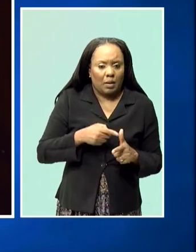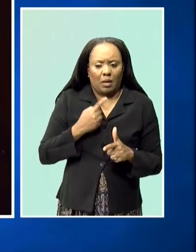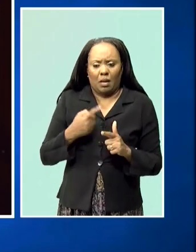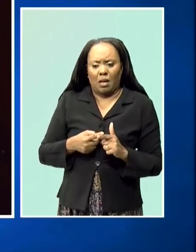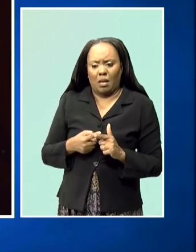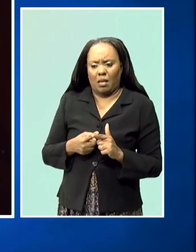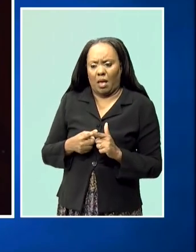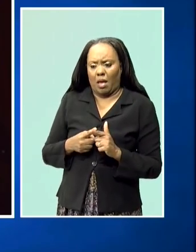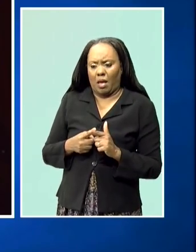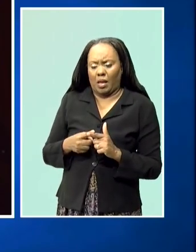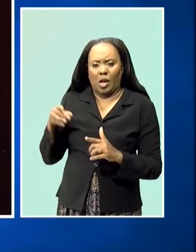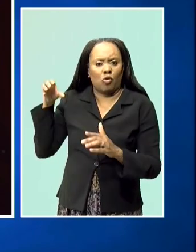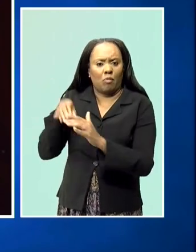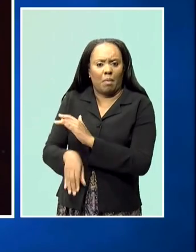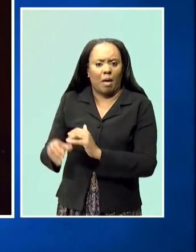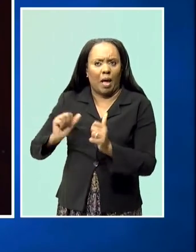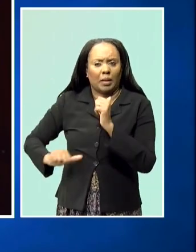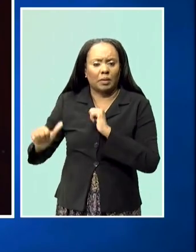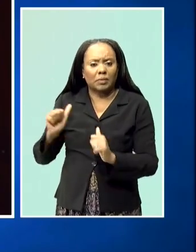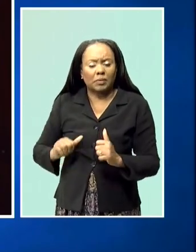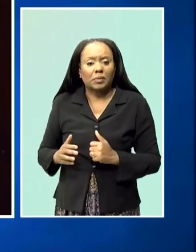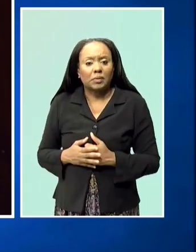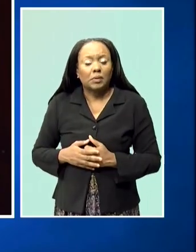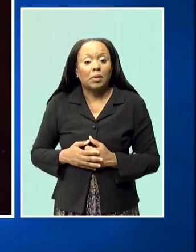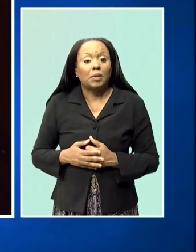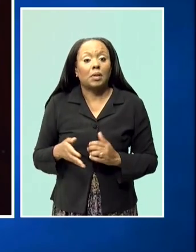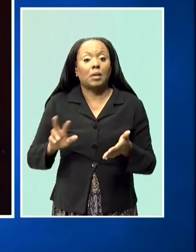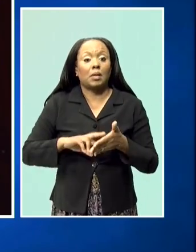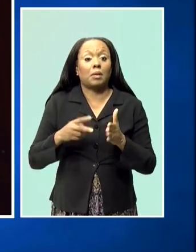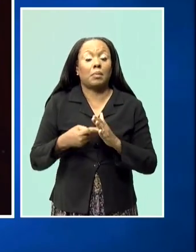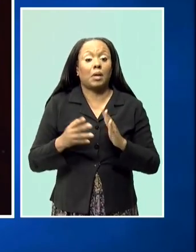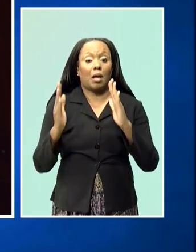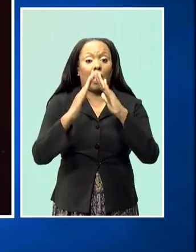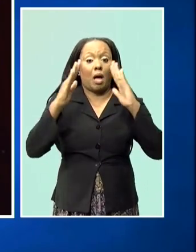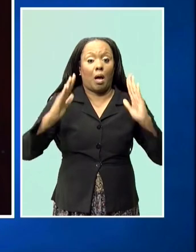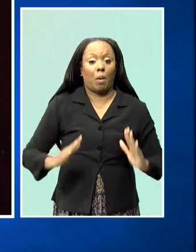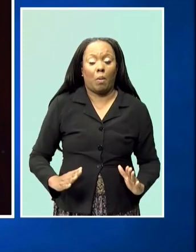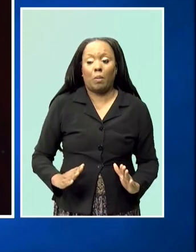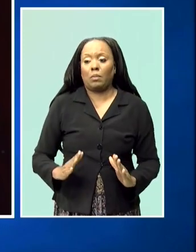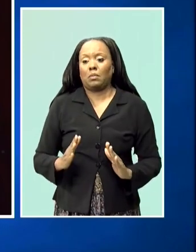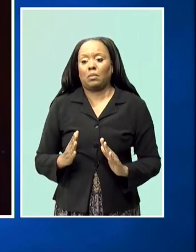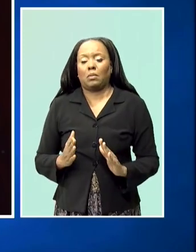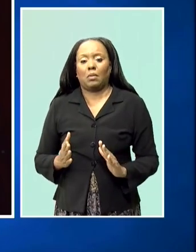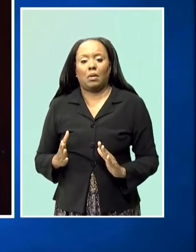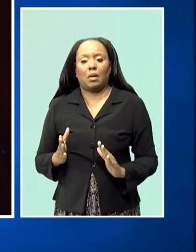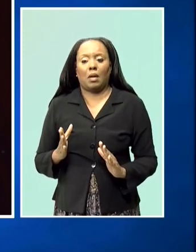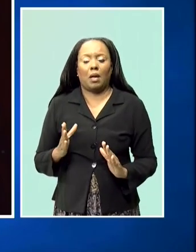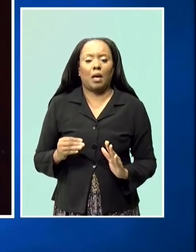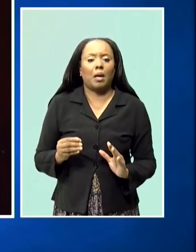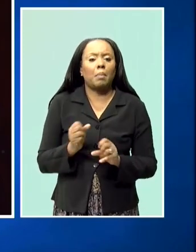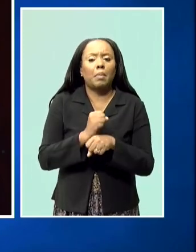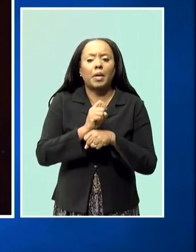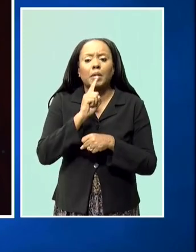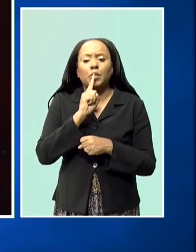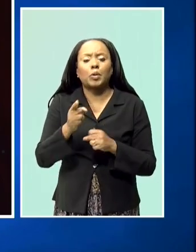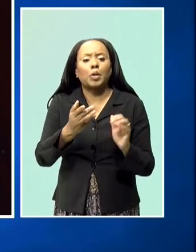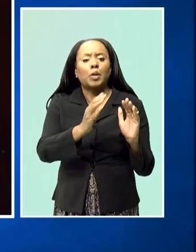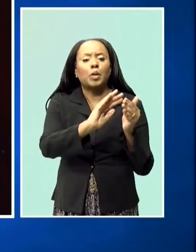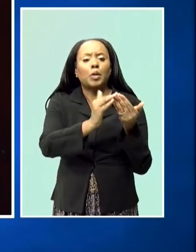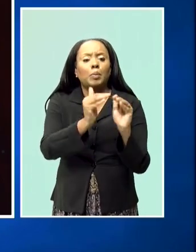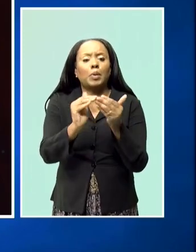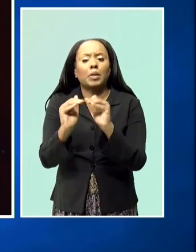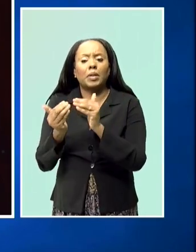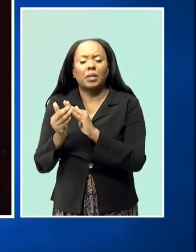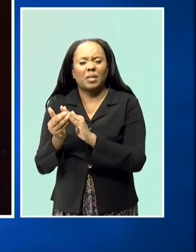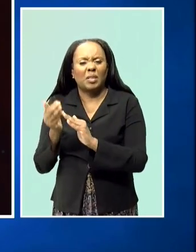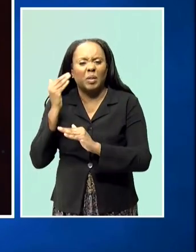these matters, then housing and maintaining existing communities, particularly in